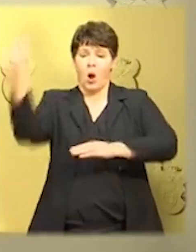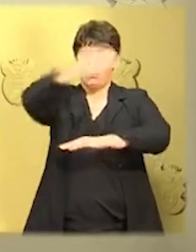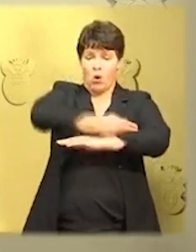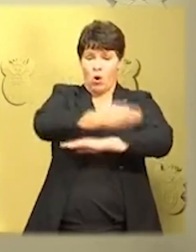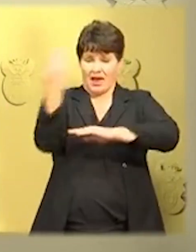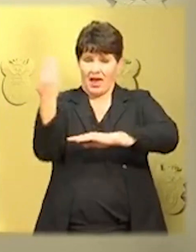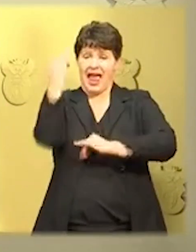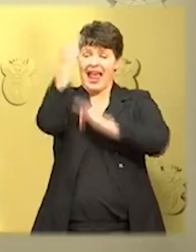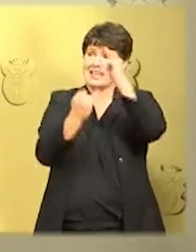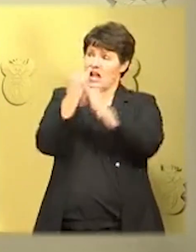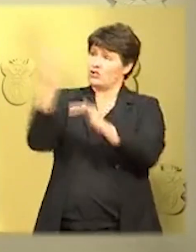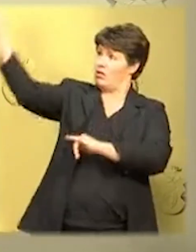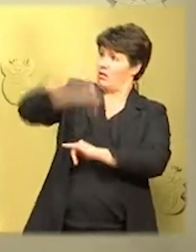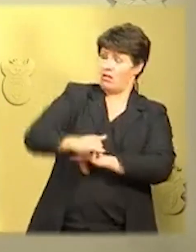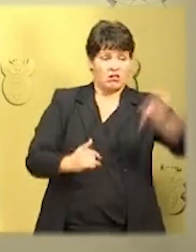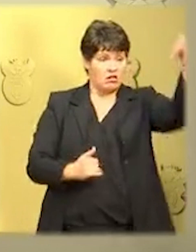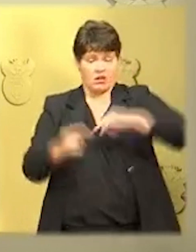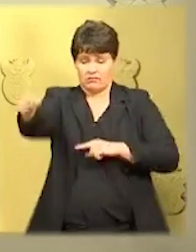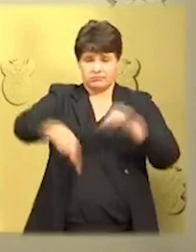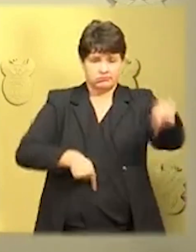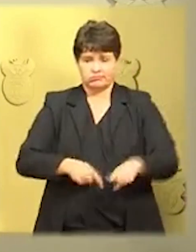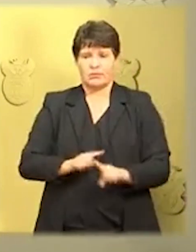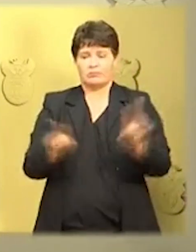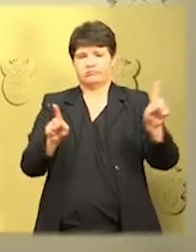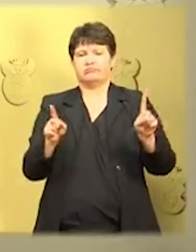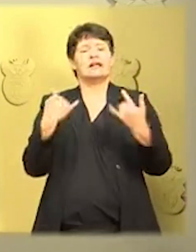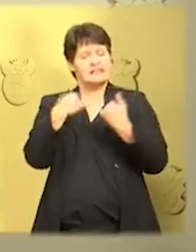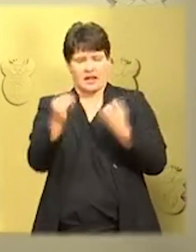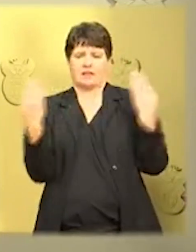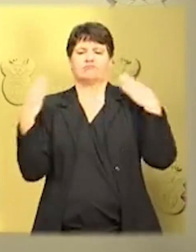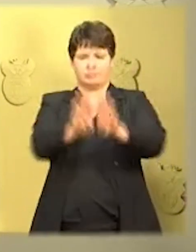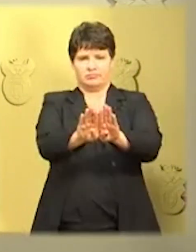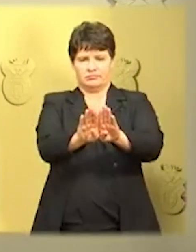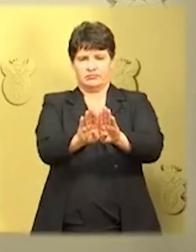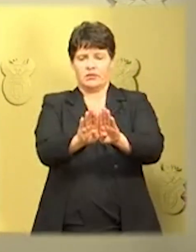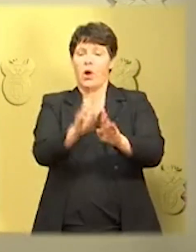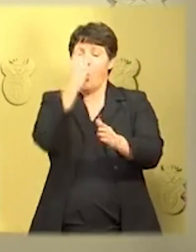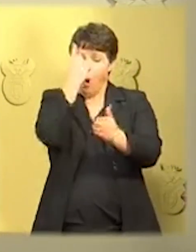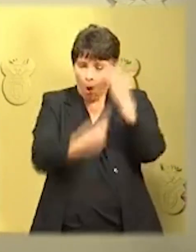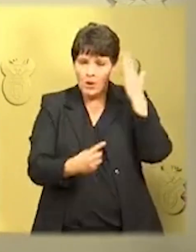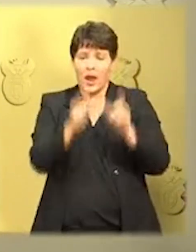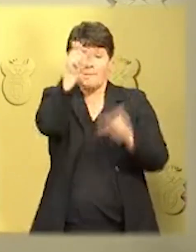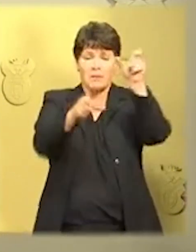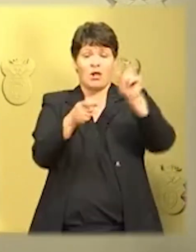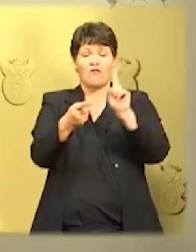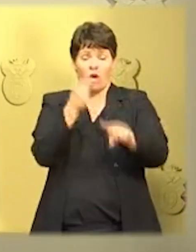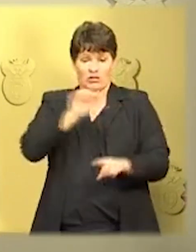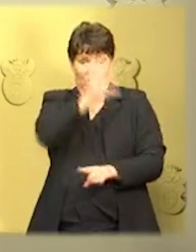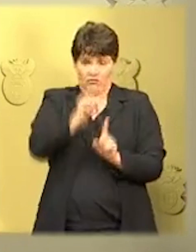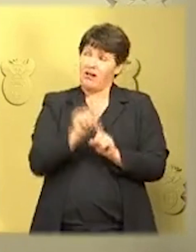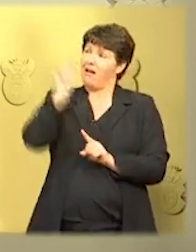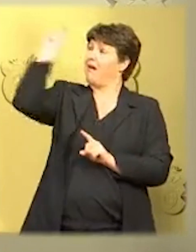international travel except for the repatriation of South African nationals and